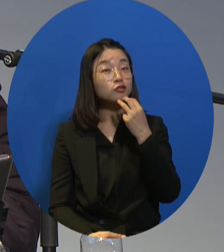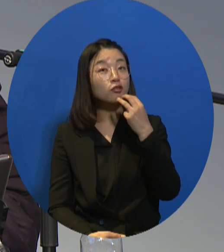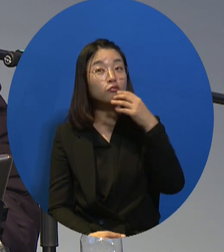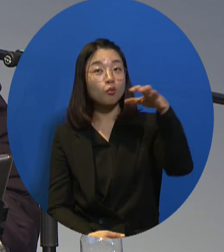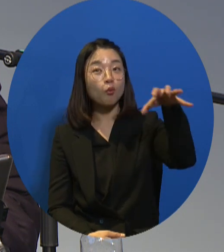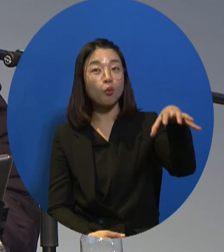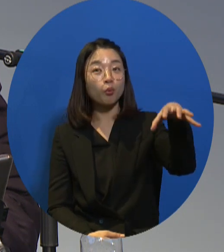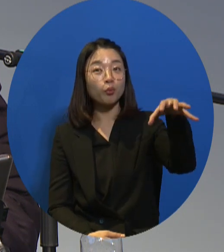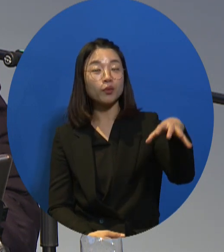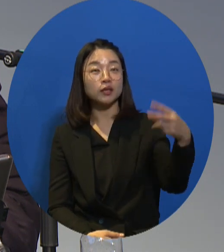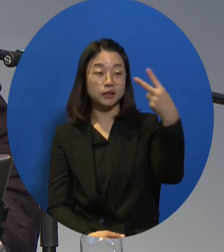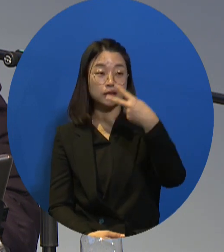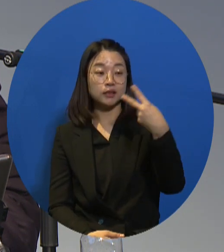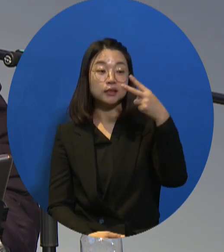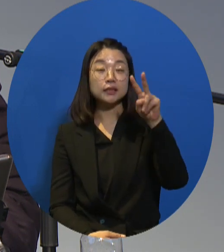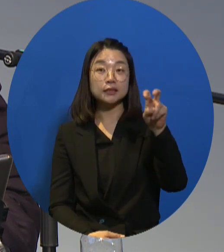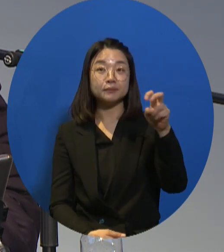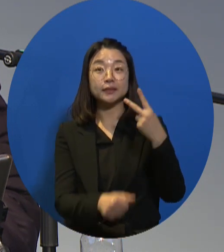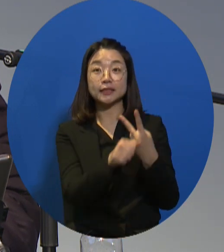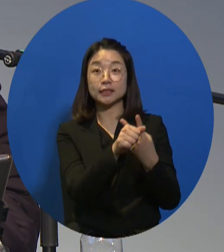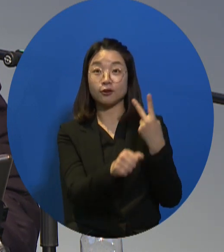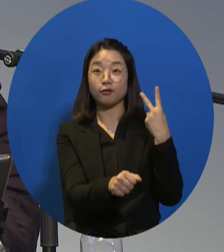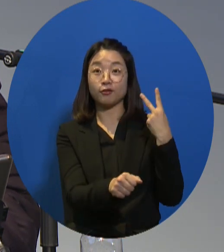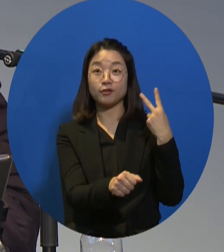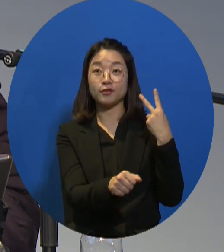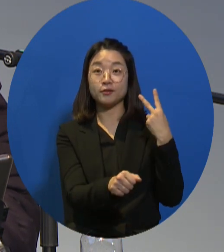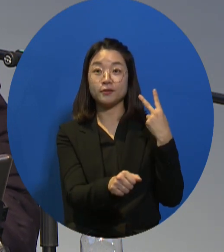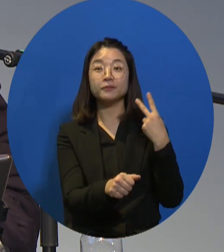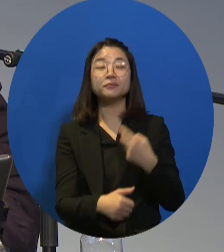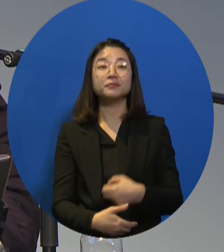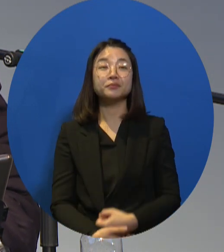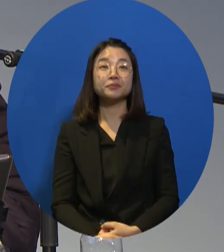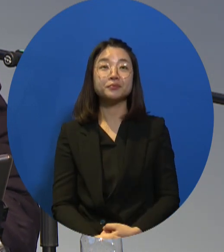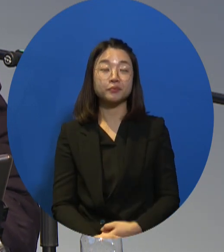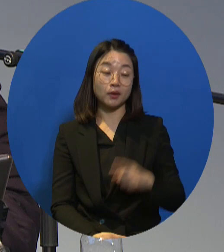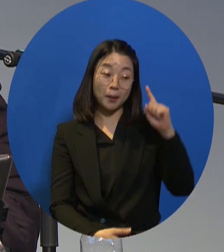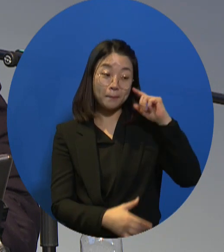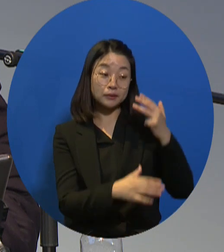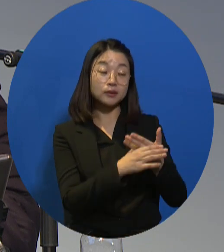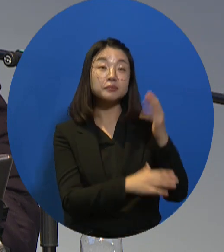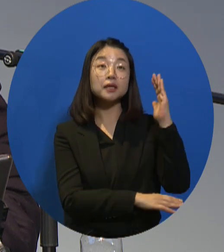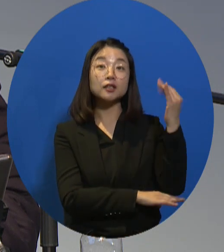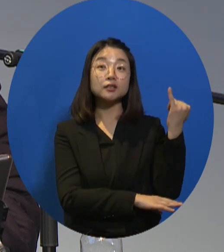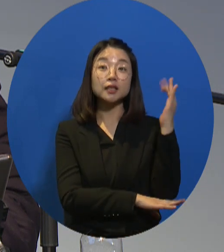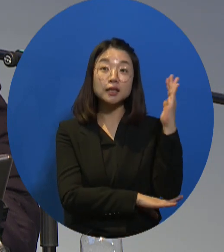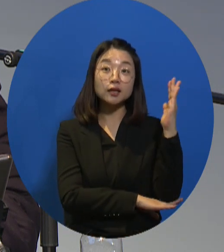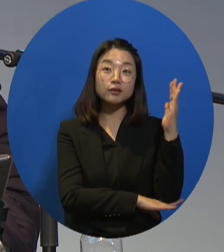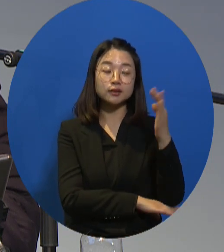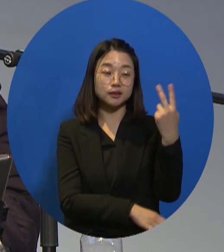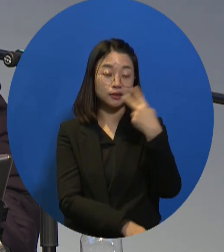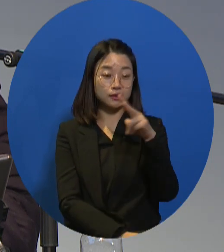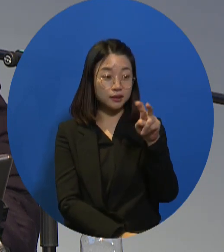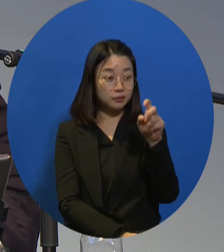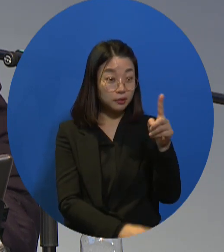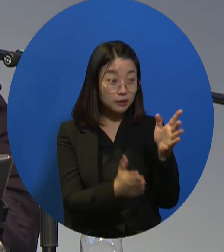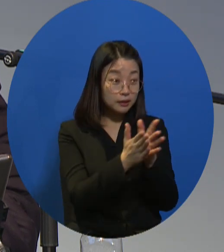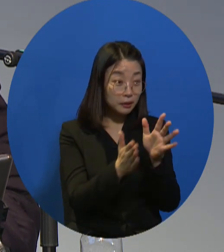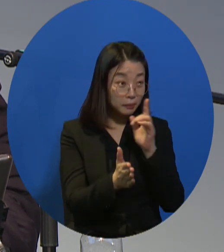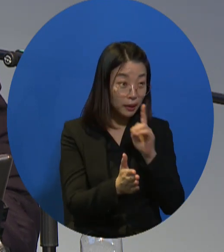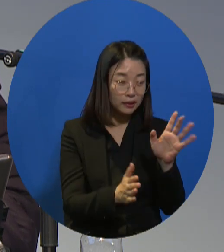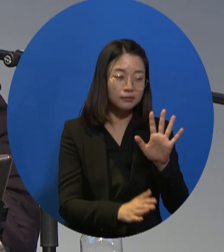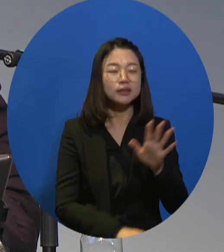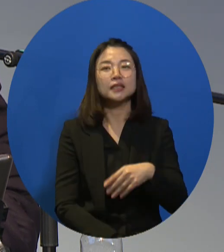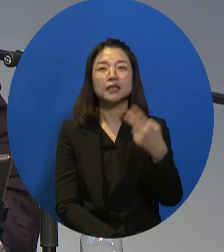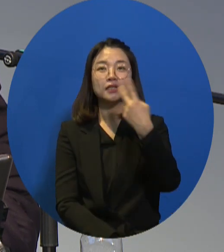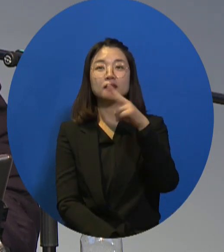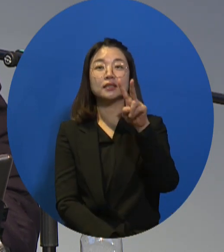And in Seoul metropolitan city in 2020, we started this